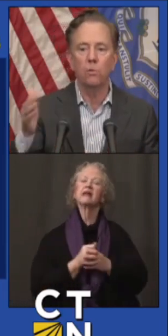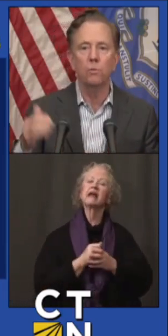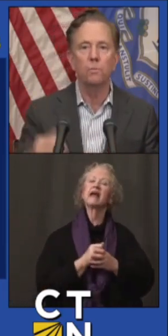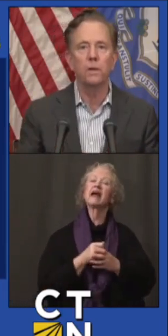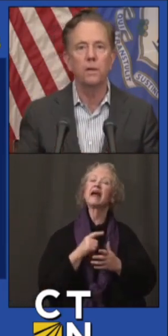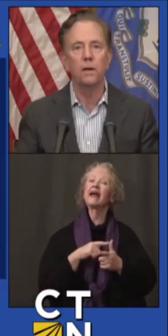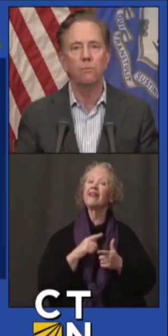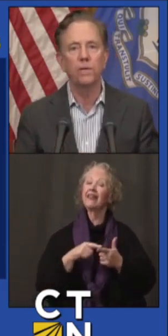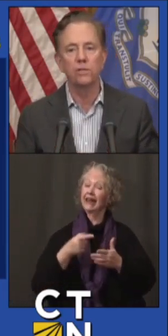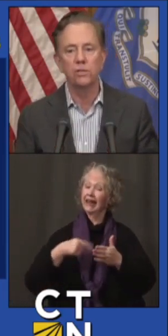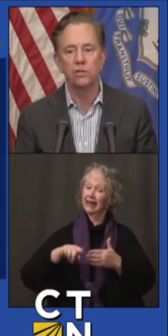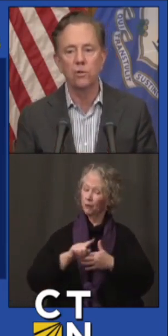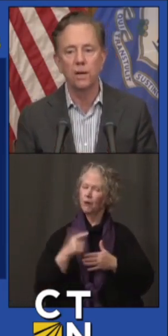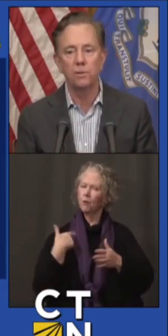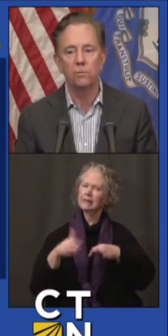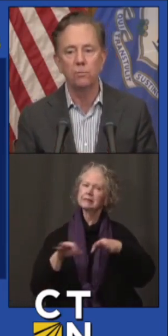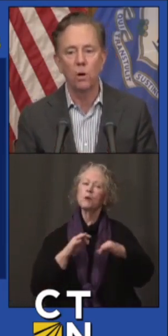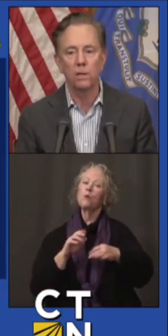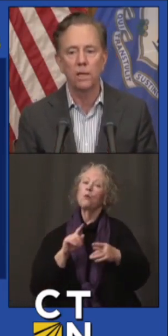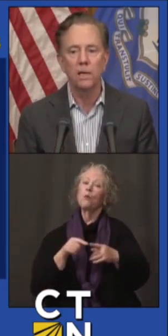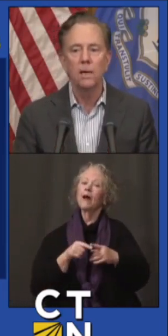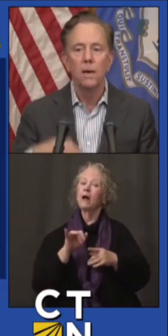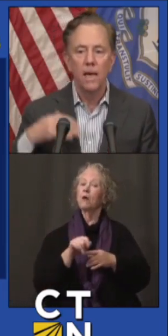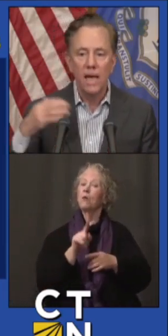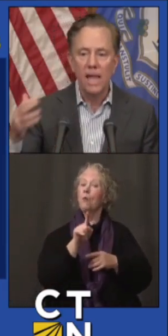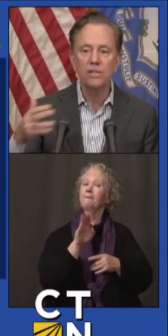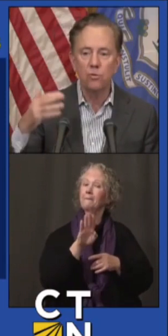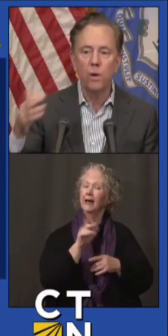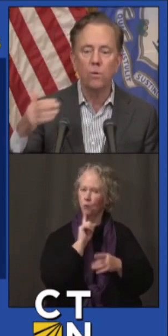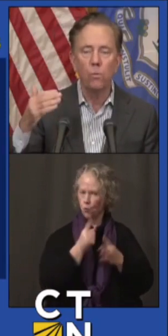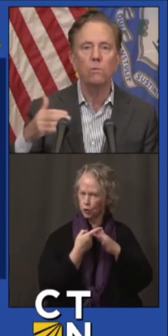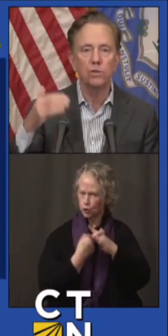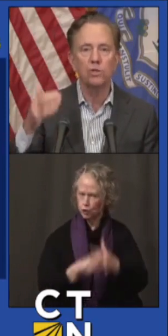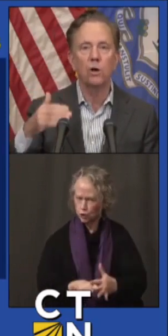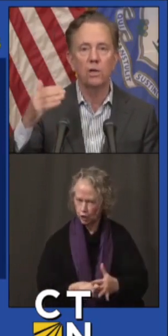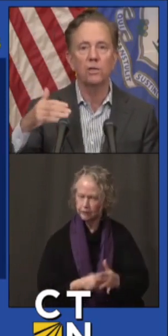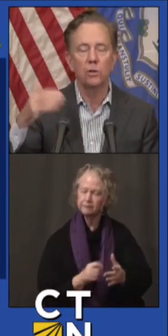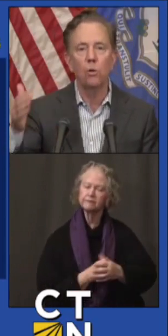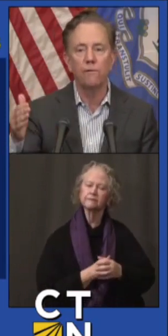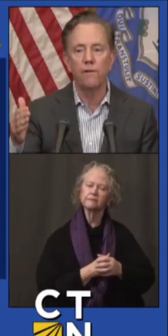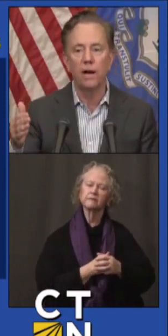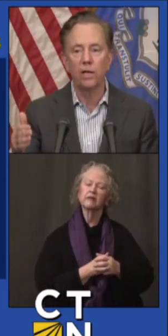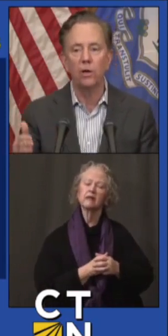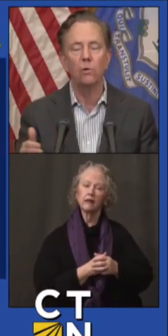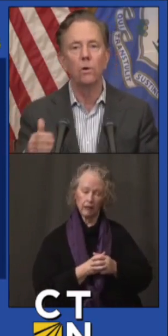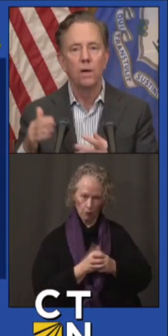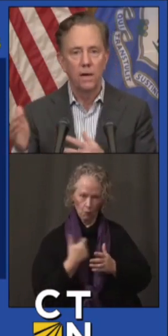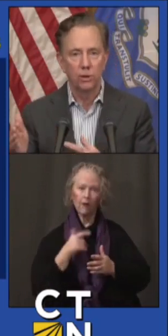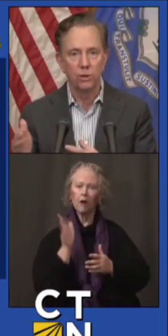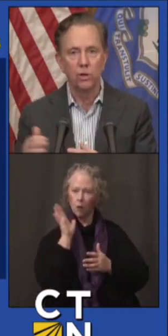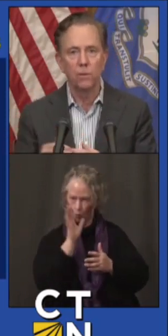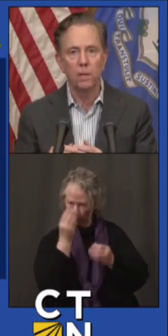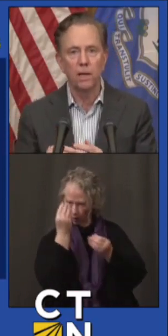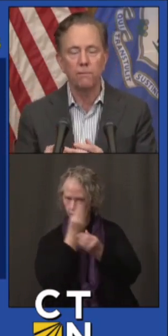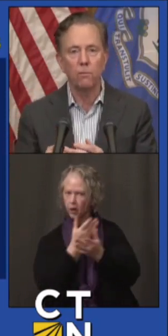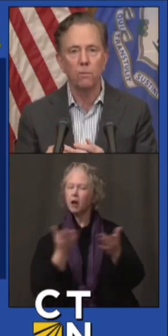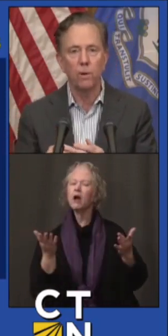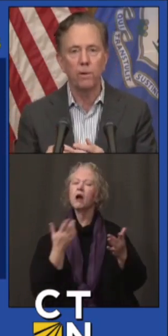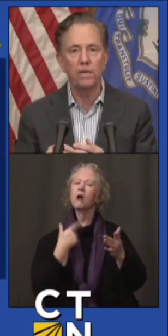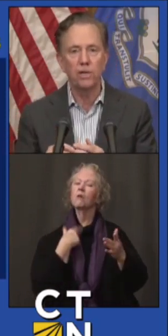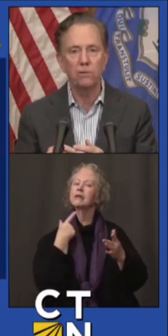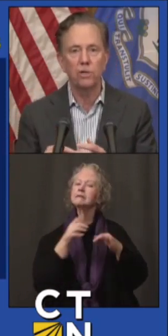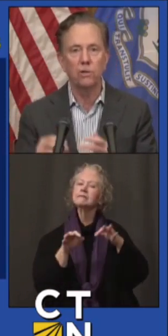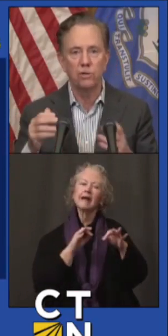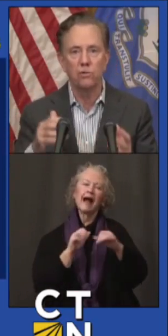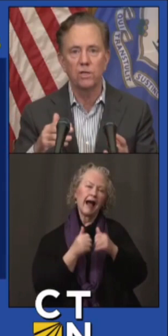1B group that we just described to you broadly. Next week, we will start notifying you. And we'll show you the platform.